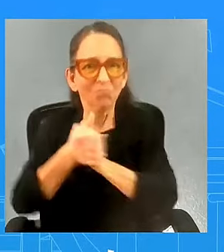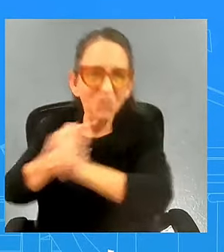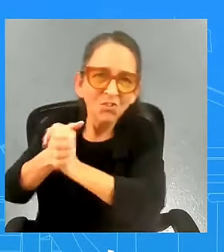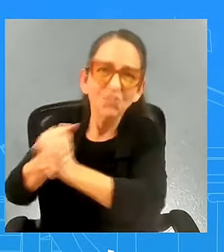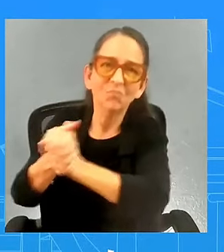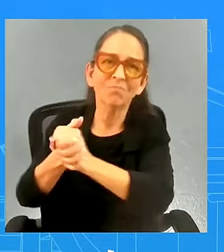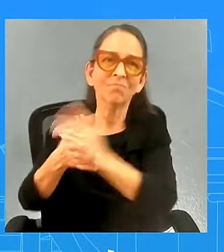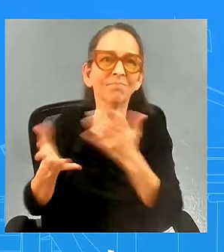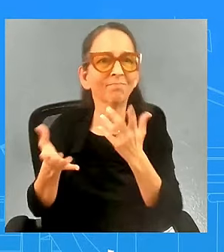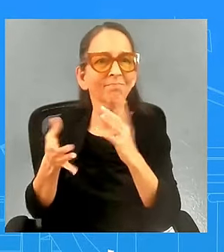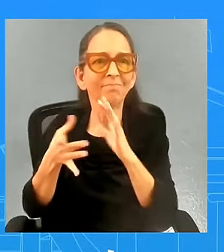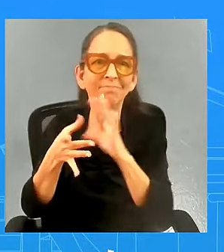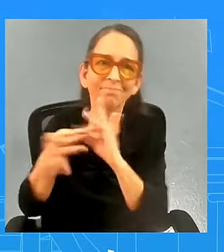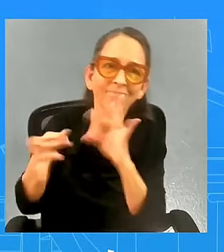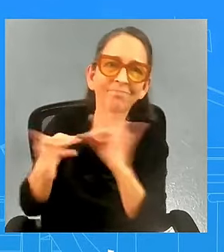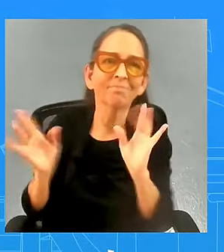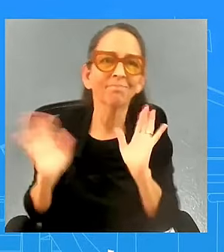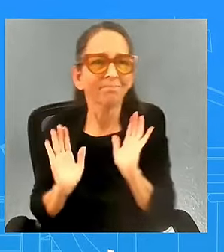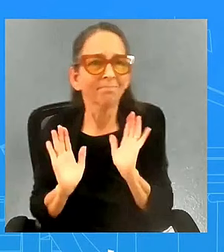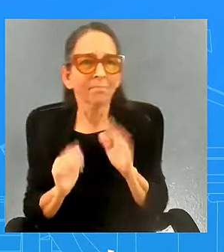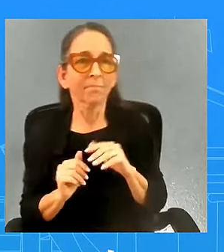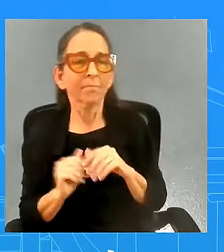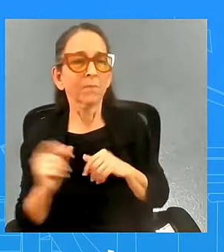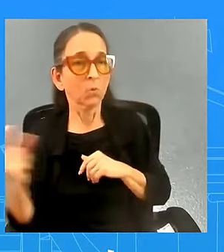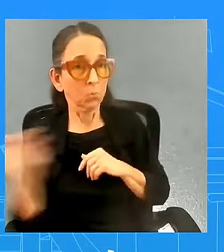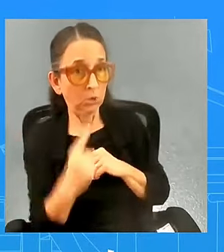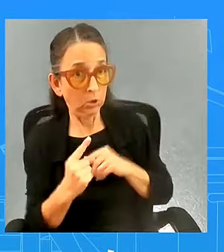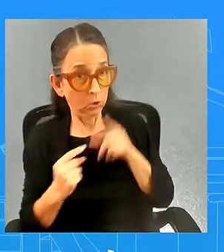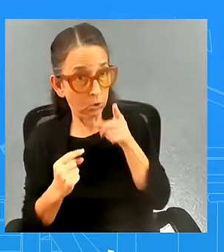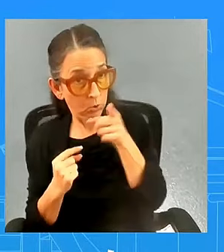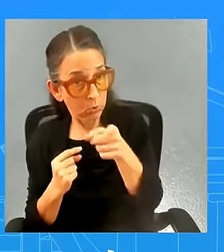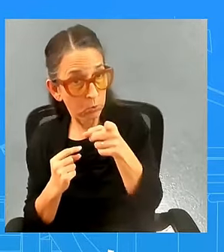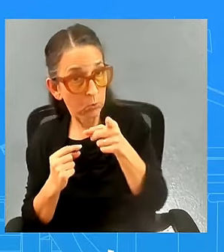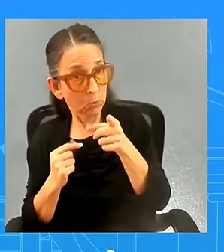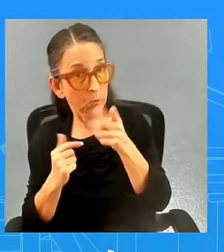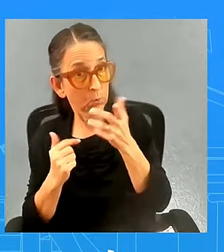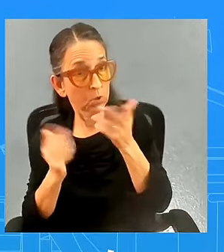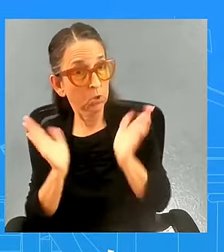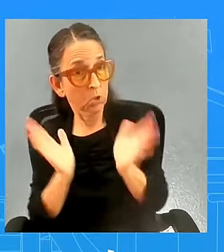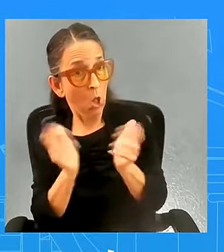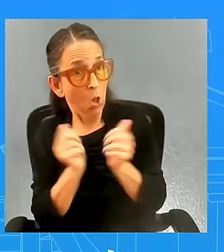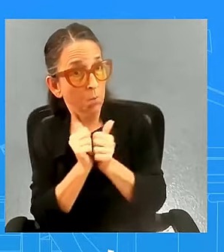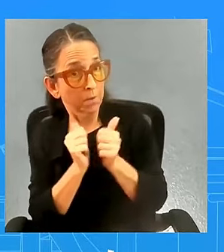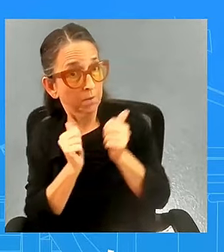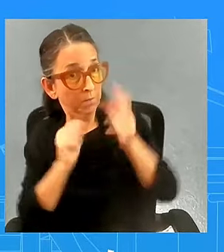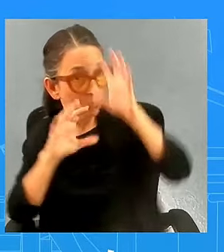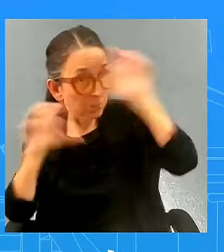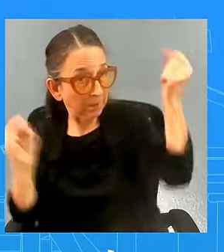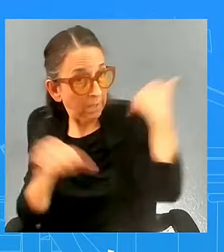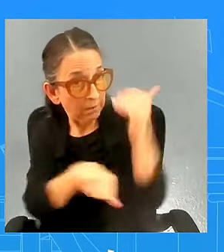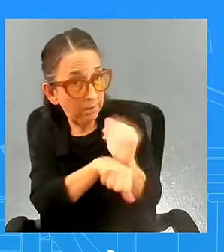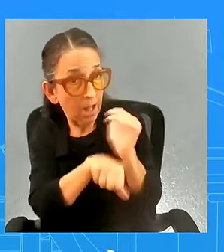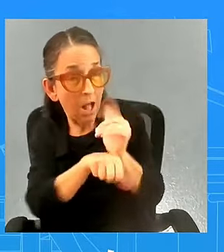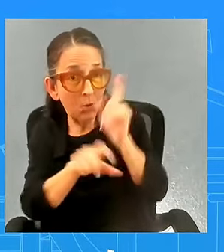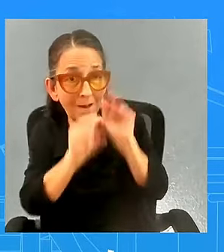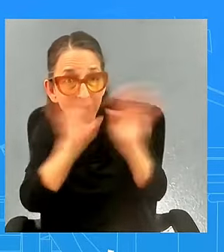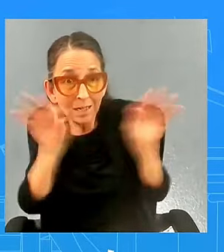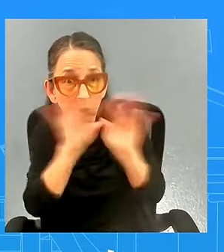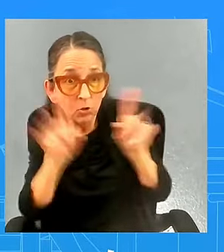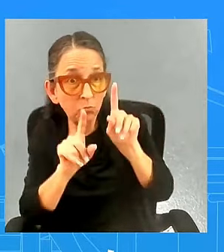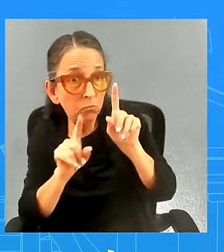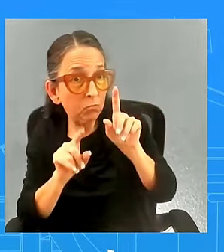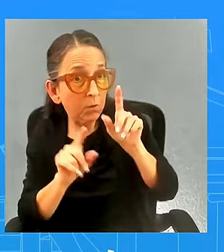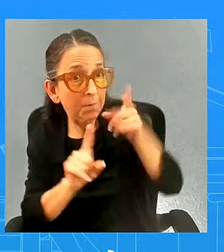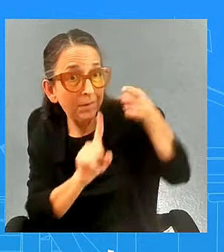anybody else speak to the president last night to seek clarification by what he meant once realizing it was being again i was in the